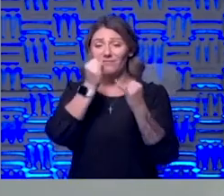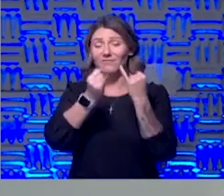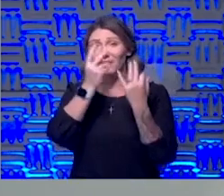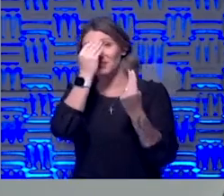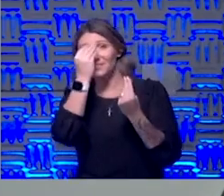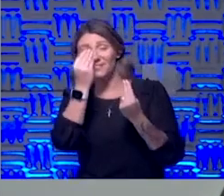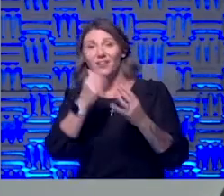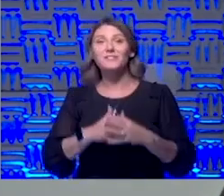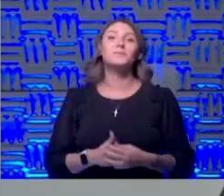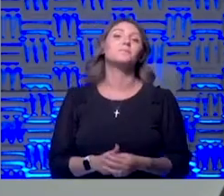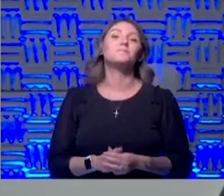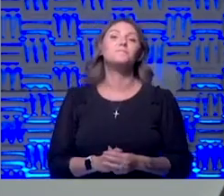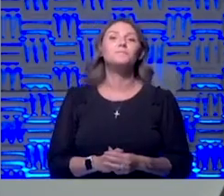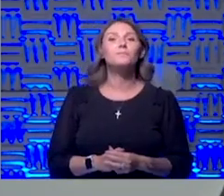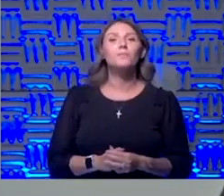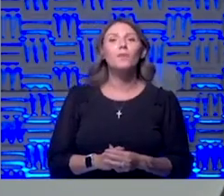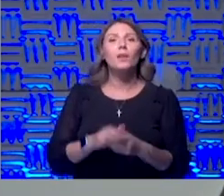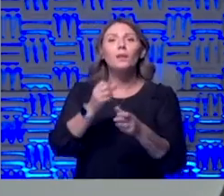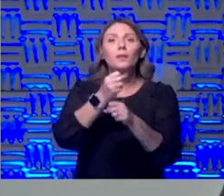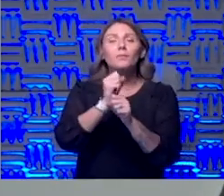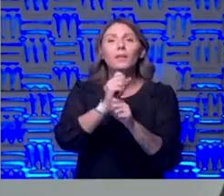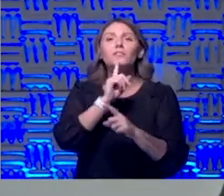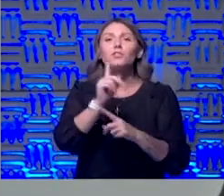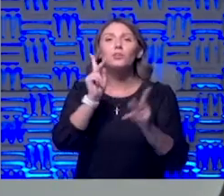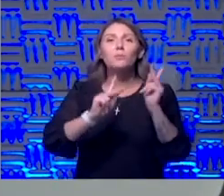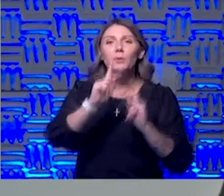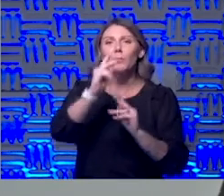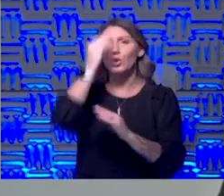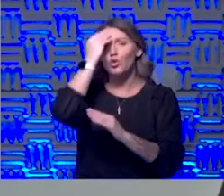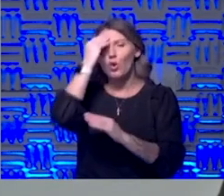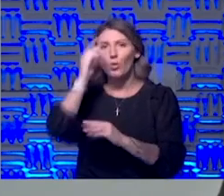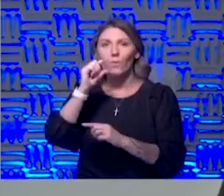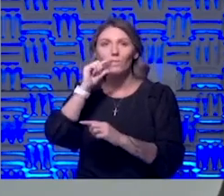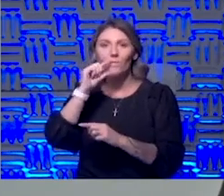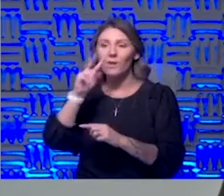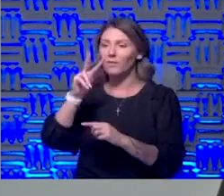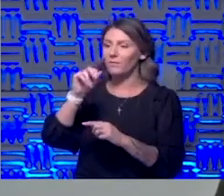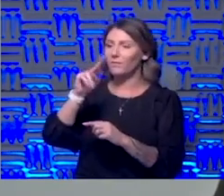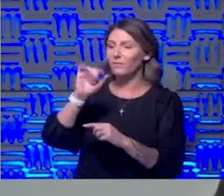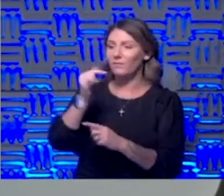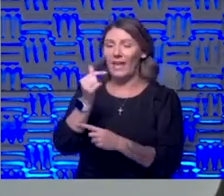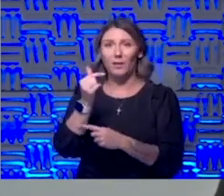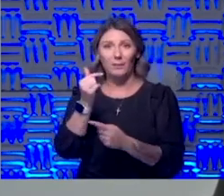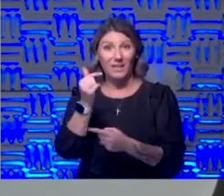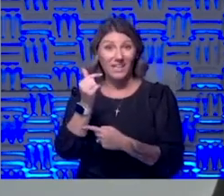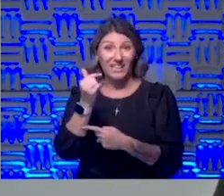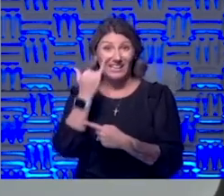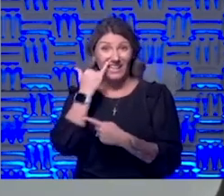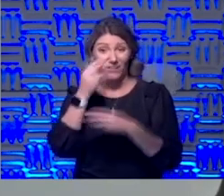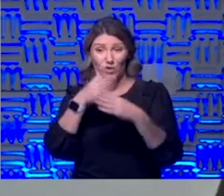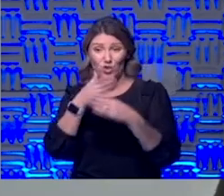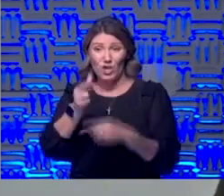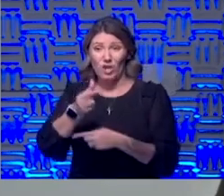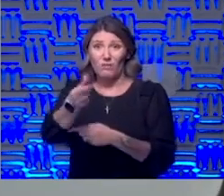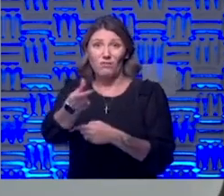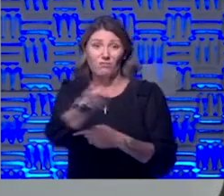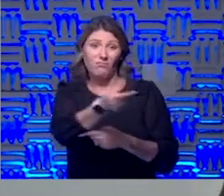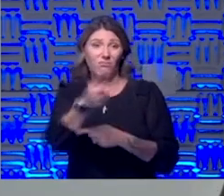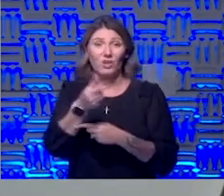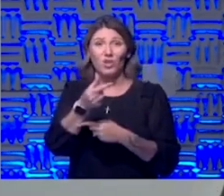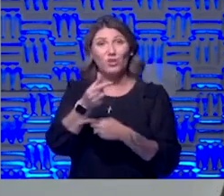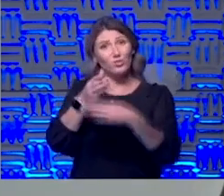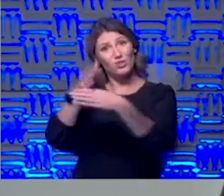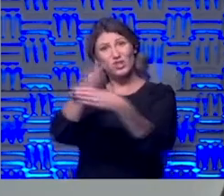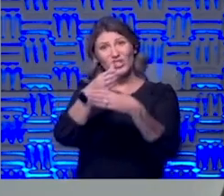standpoint um just making sure that people know that vaping is a way if you share your vape with somebody you can share an infection